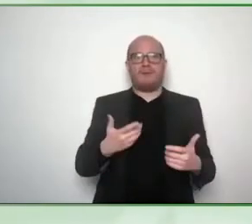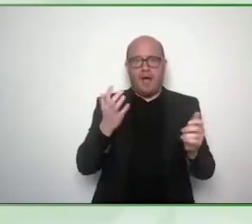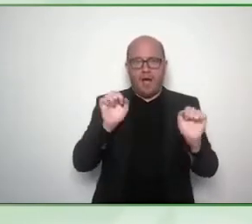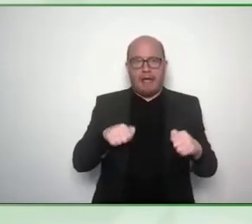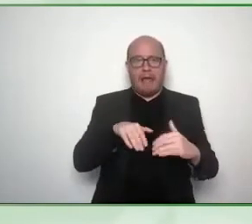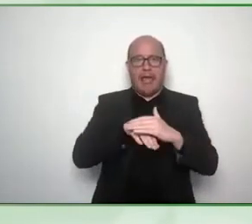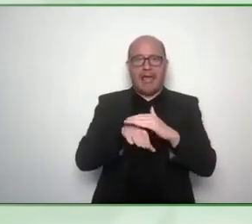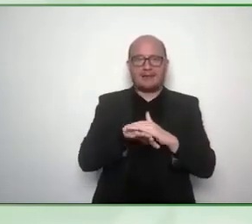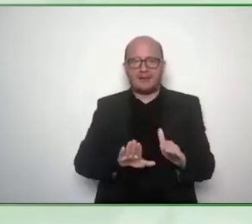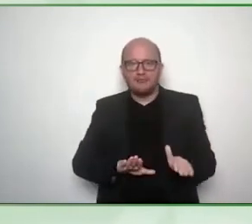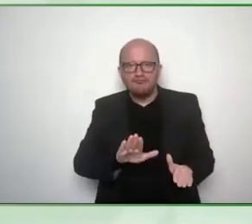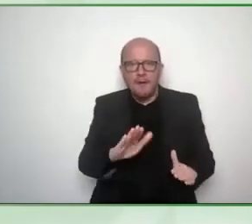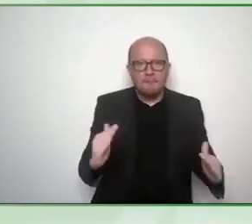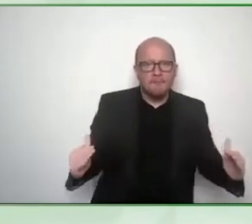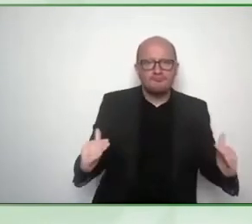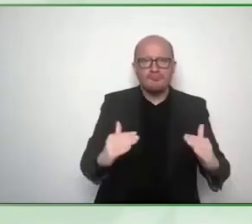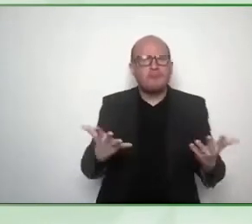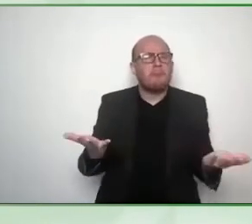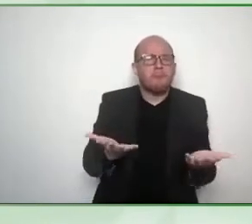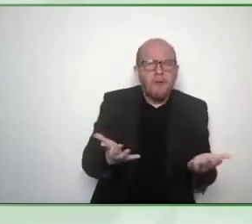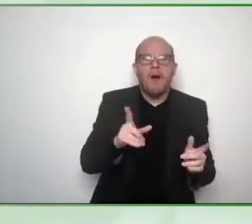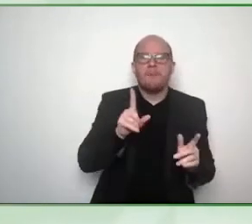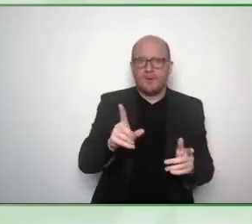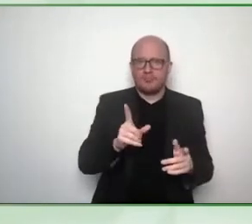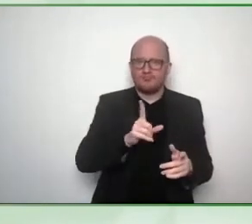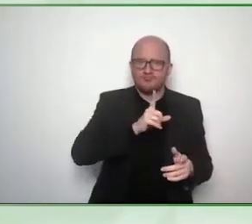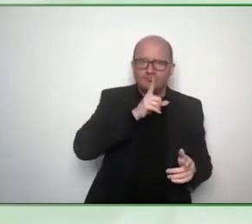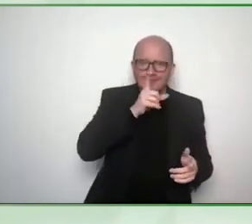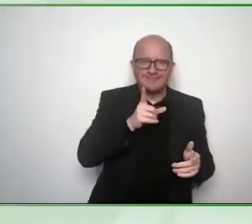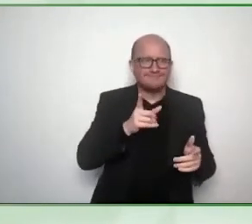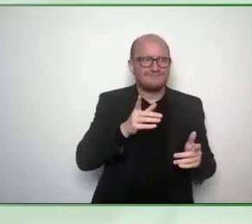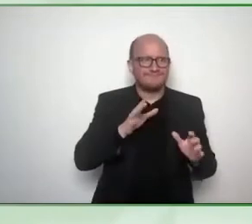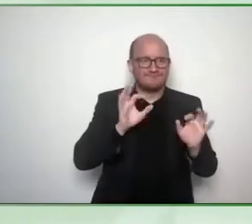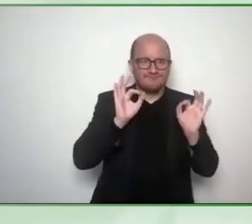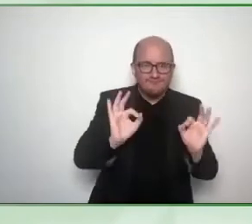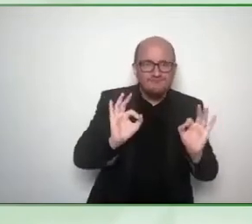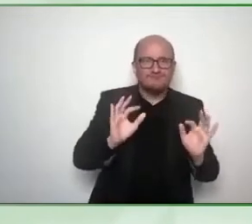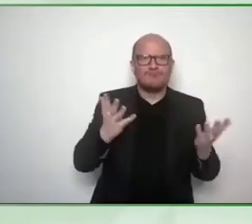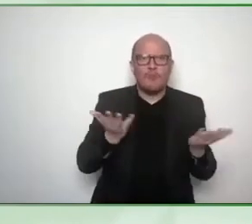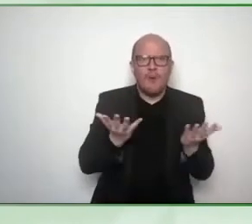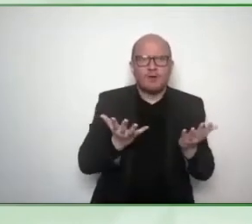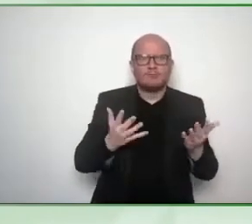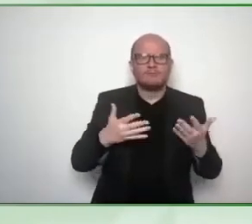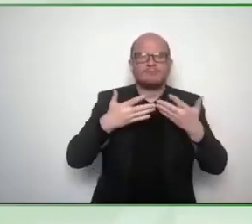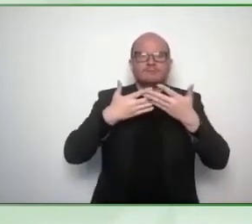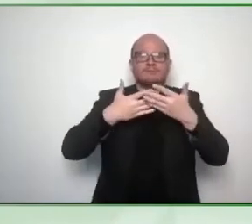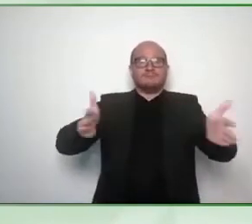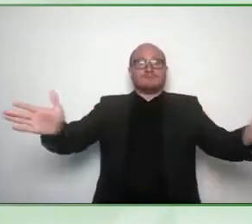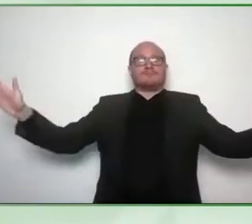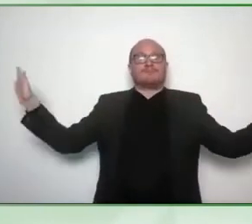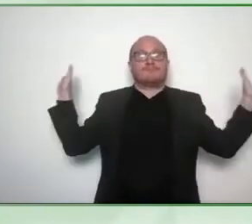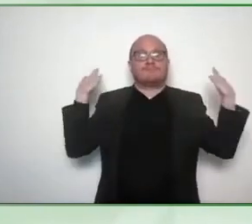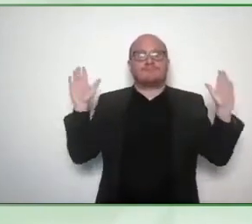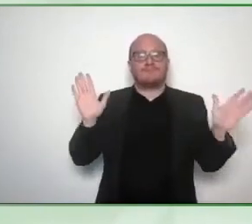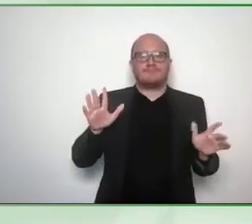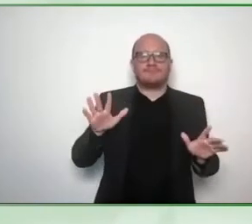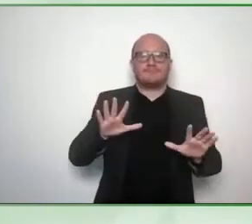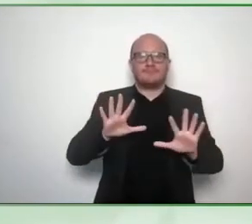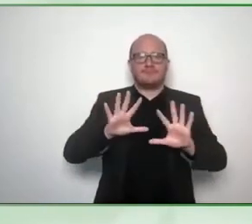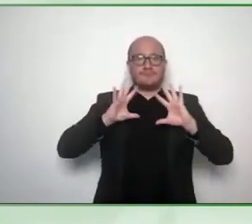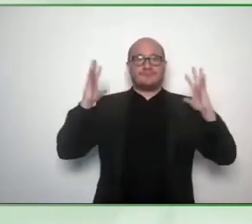process around the people co-design and make sure people can participate and trust the process um